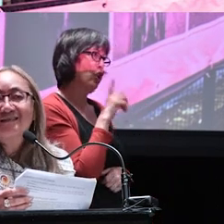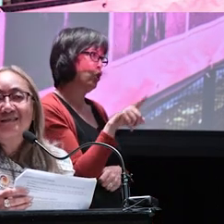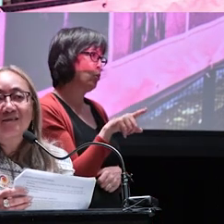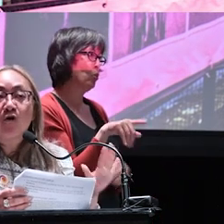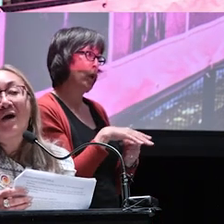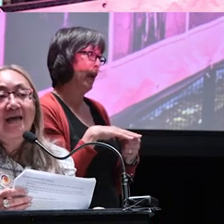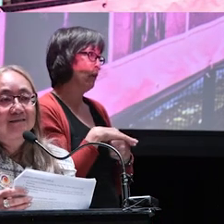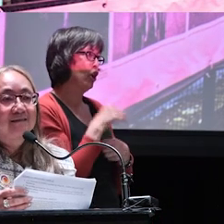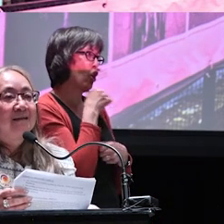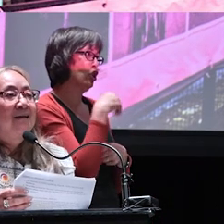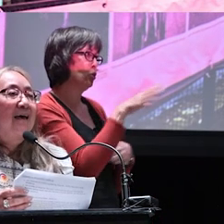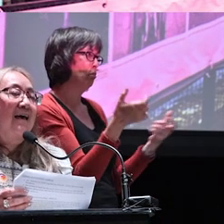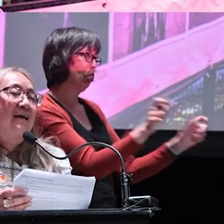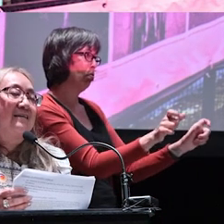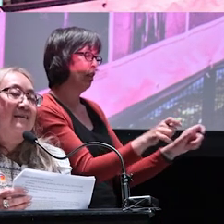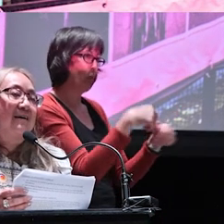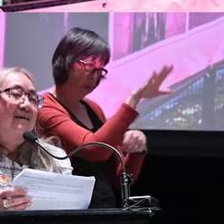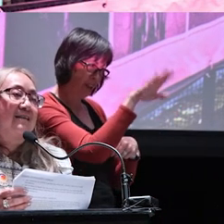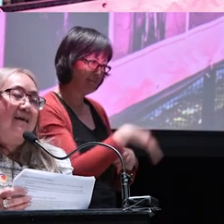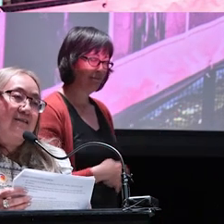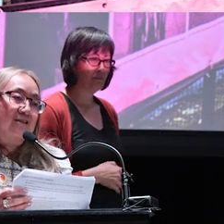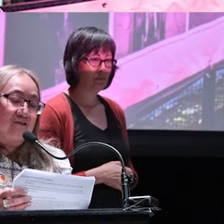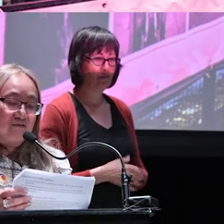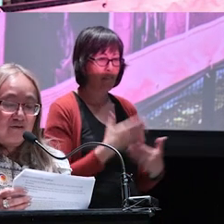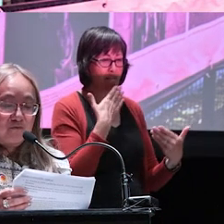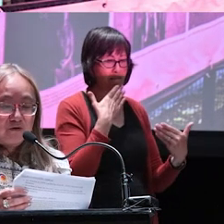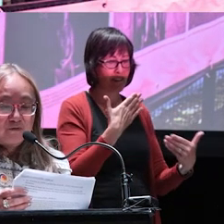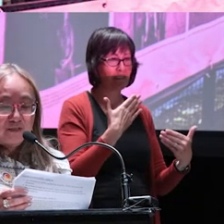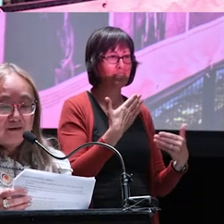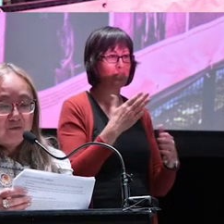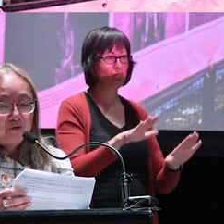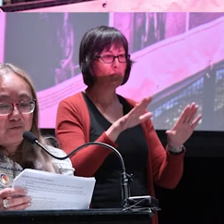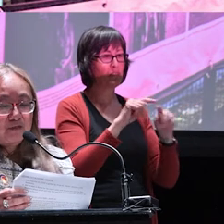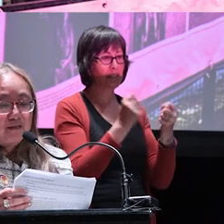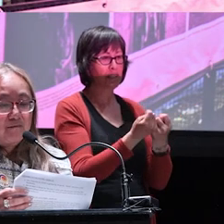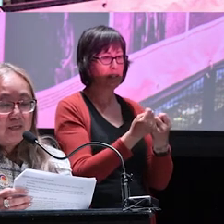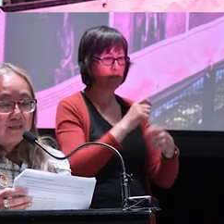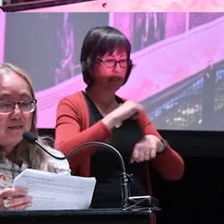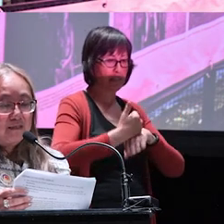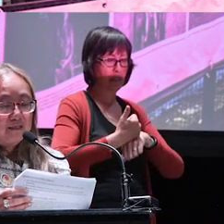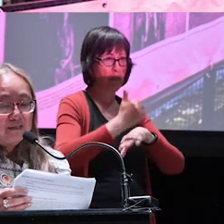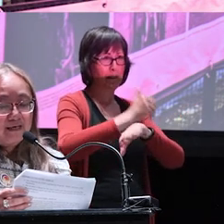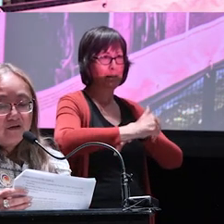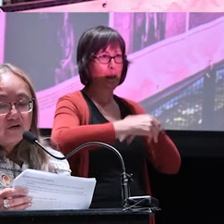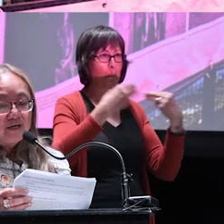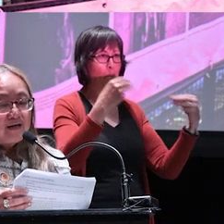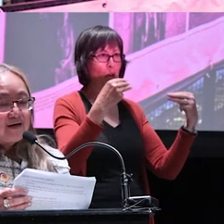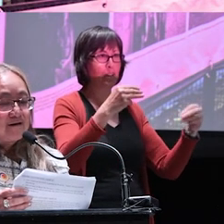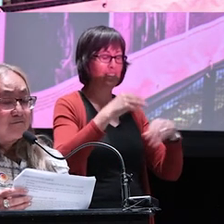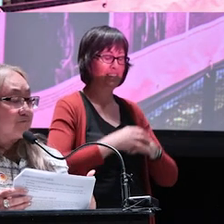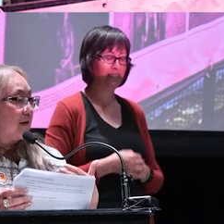space, go away. And thanks to the wonderful team who put the night market together,